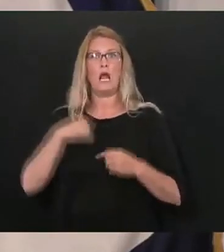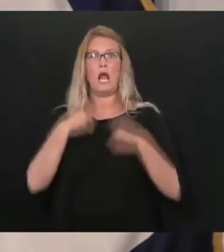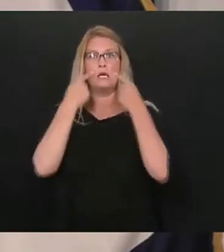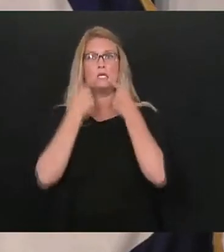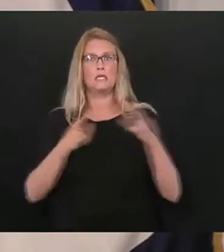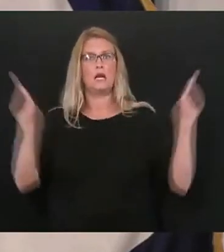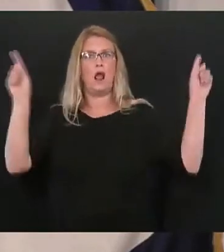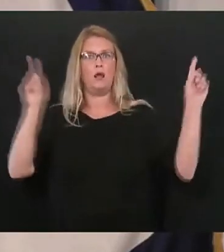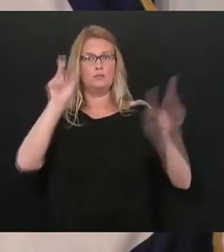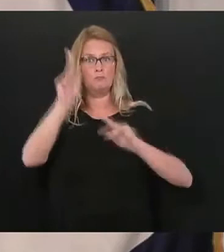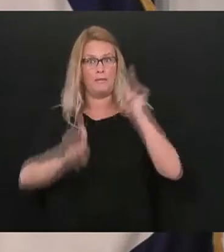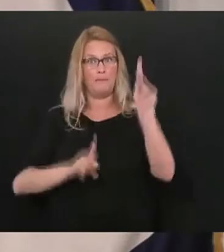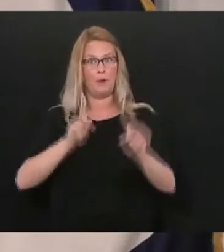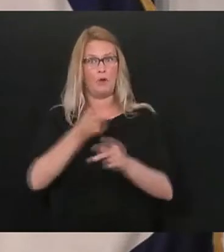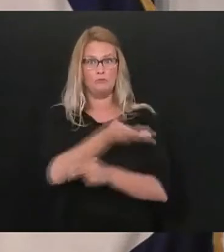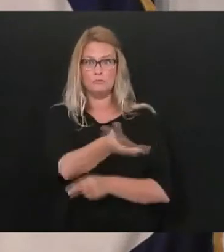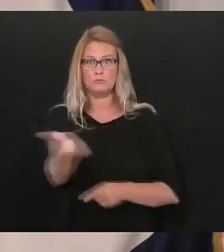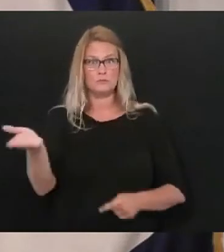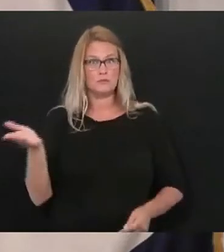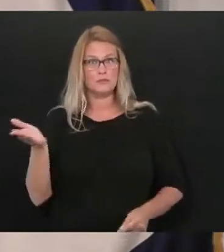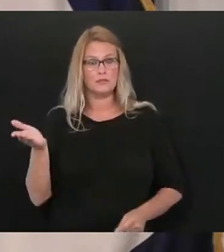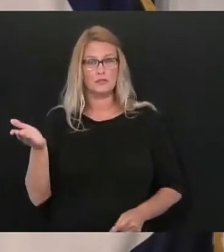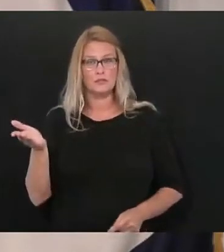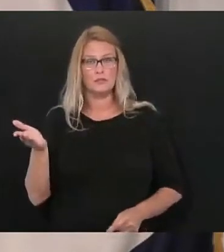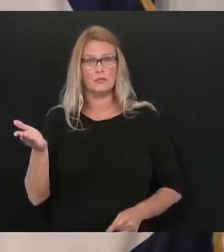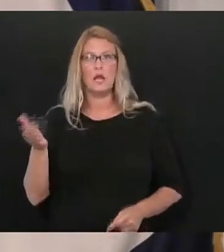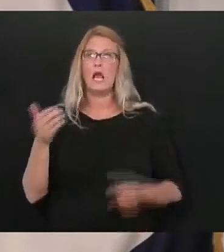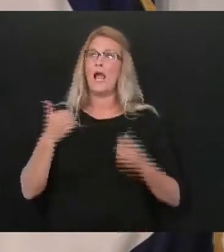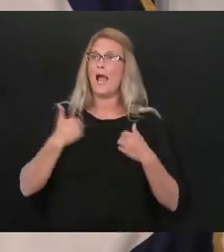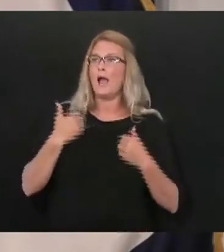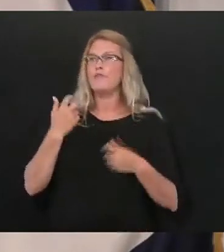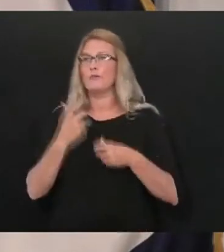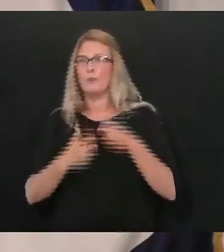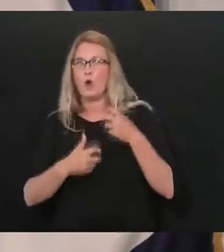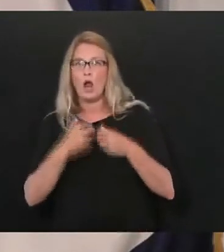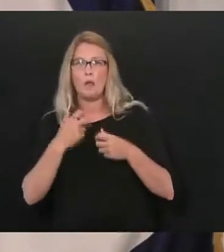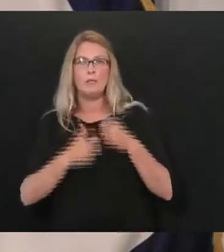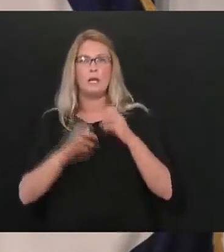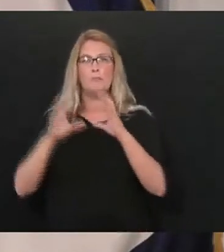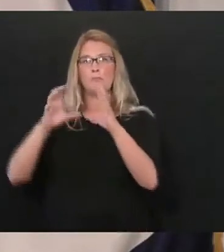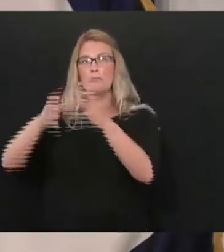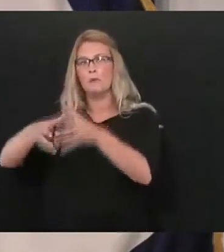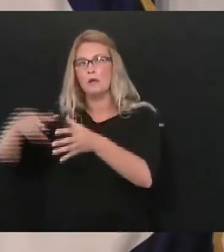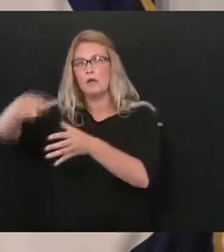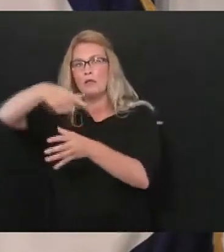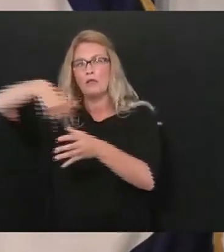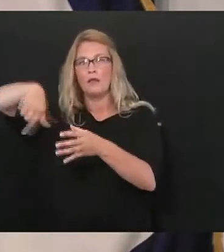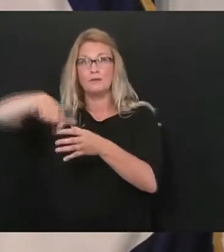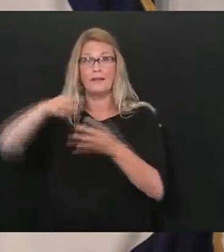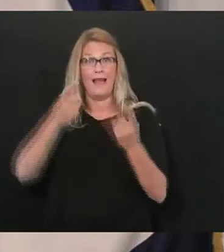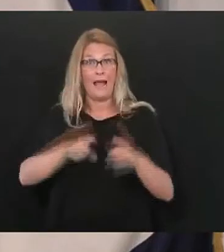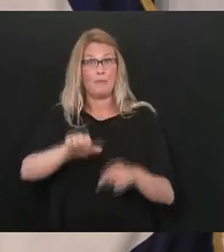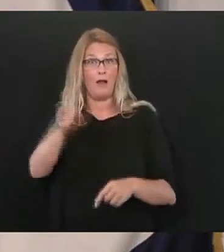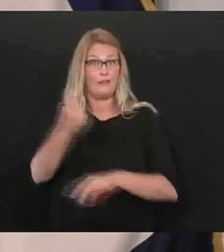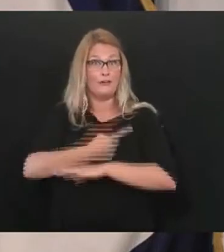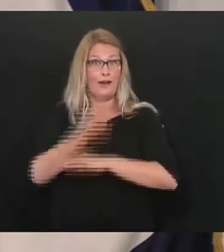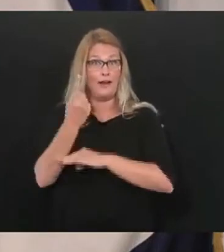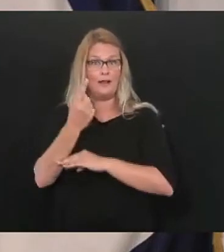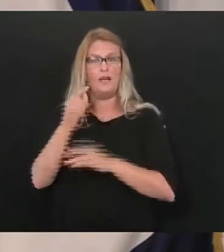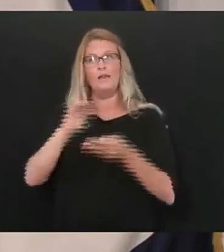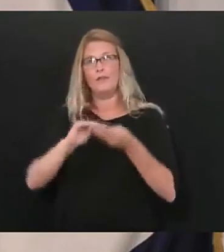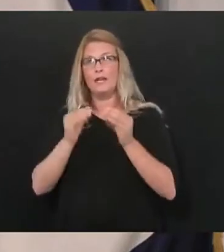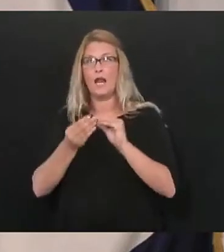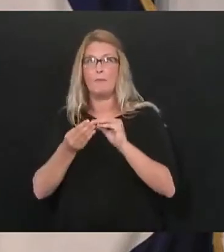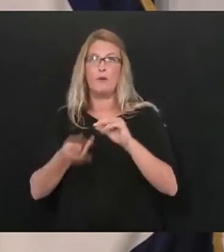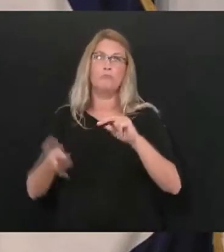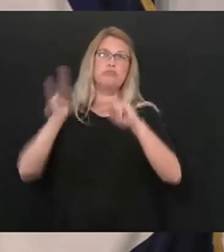we've got we've still we've got a problem and and I did this the other day and and the number of our active cases have